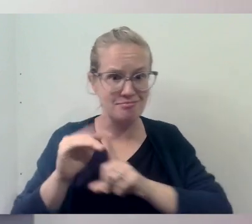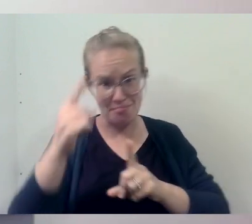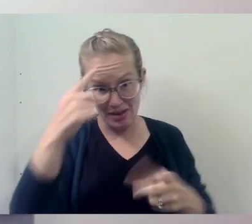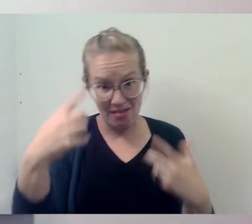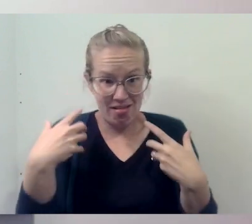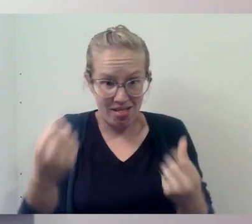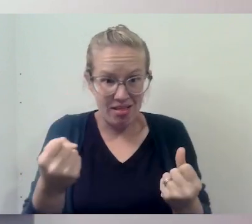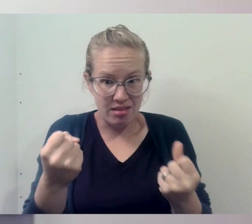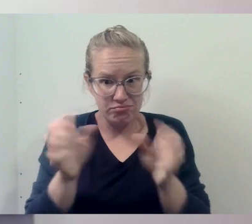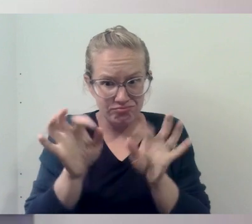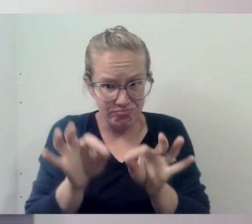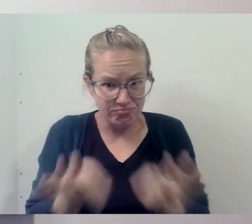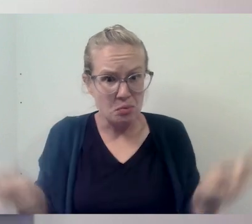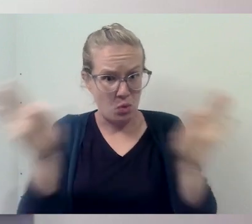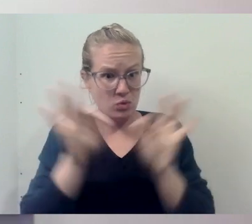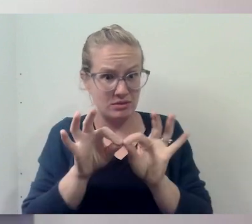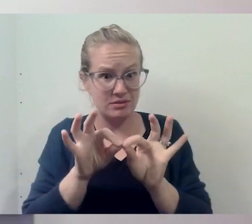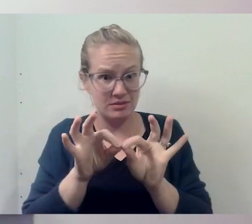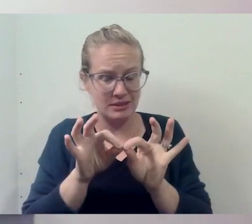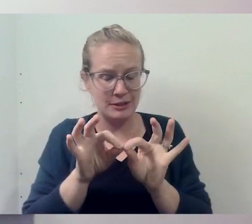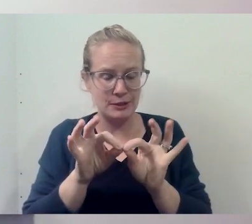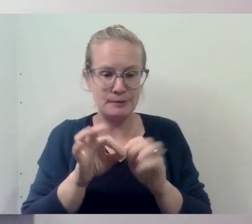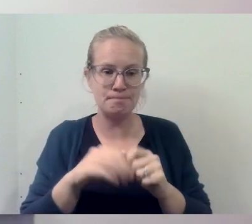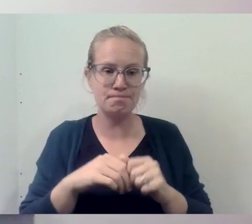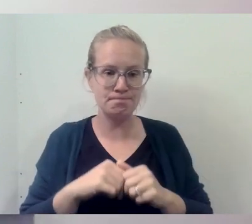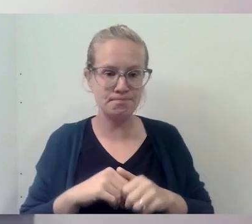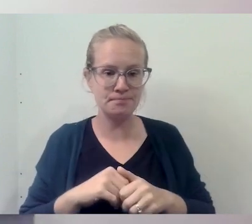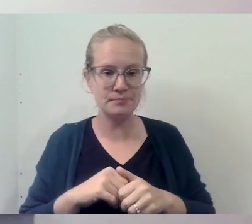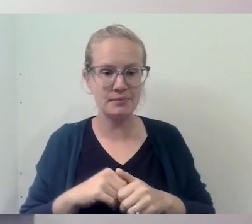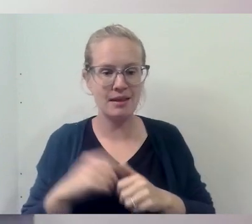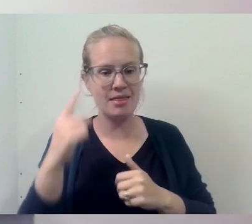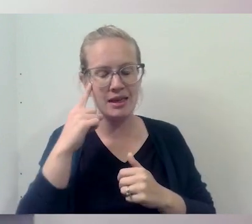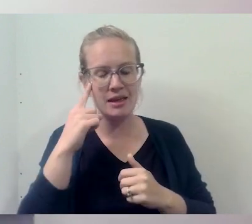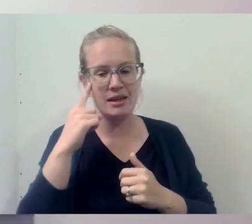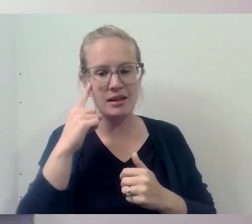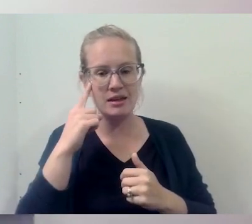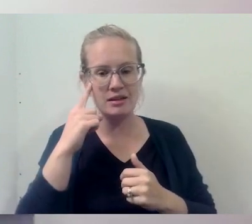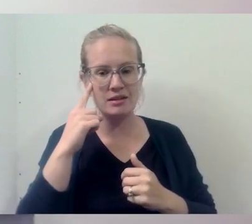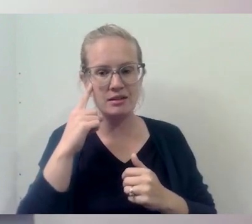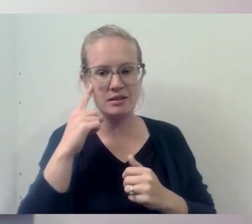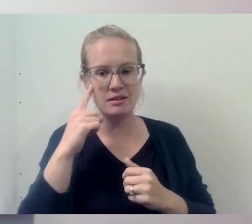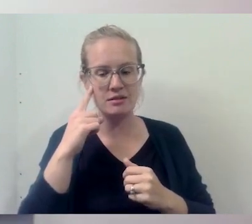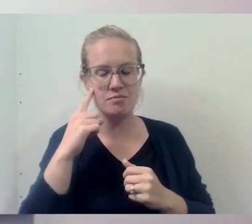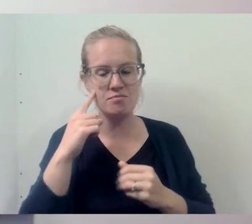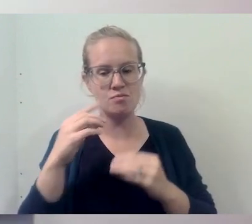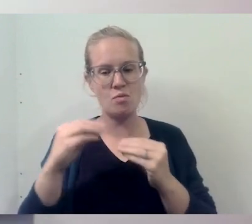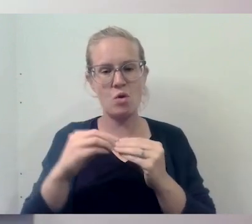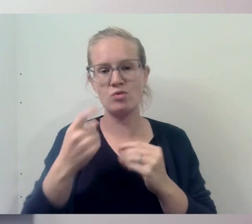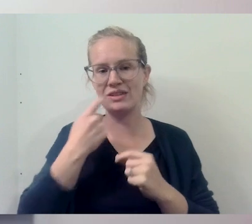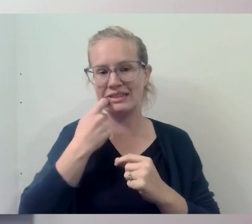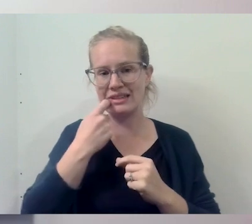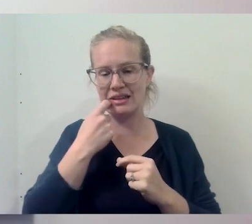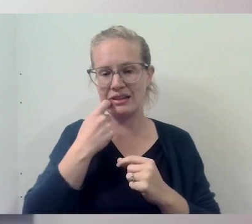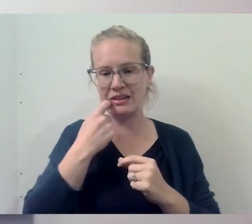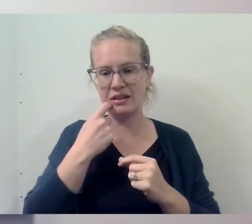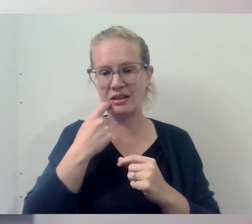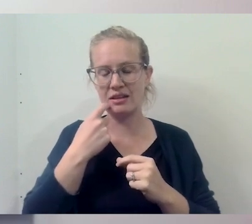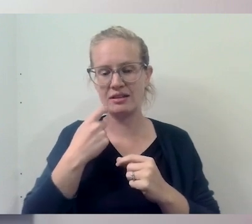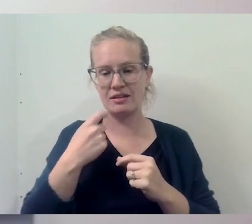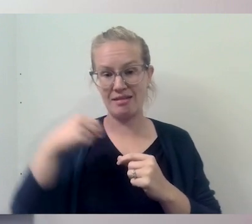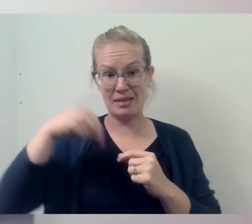is very, very important. I think there is more recently this month,